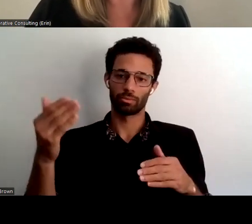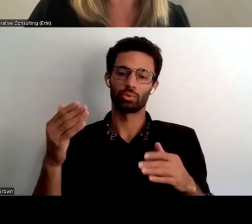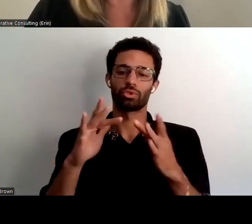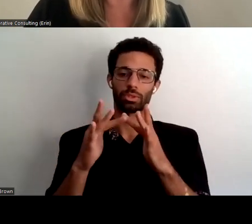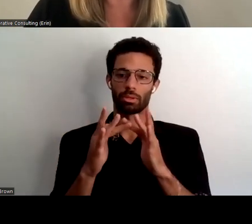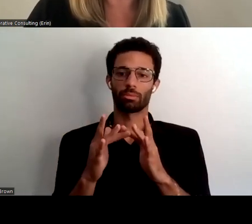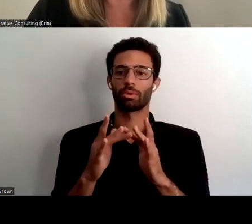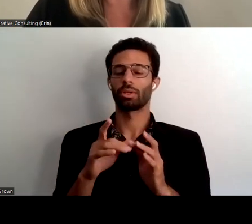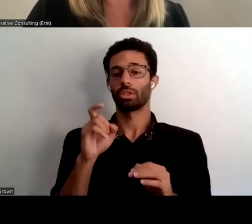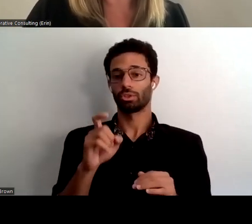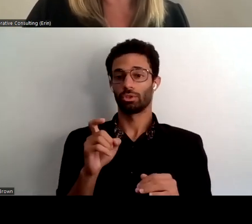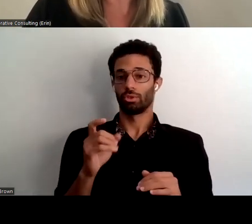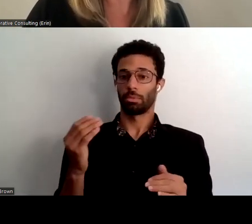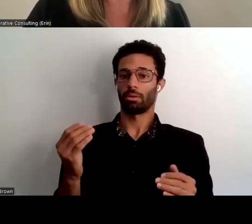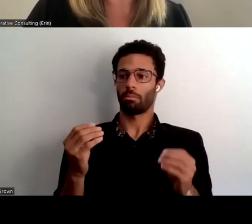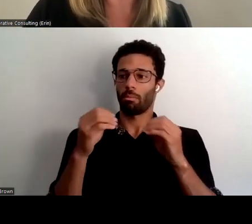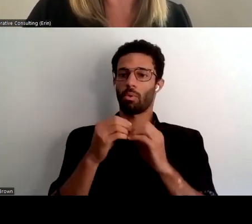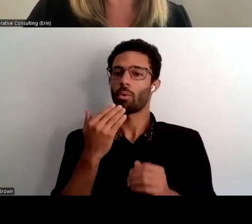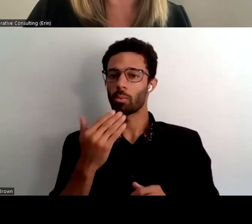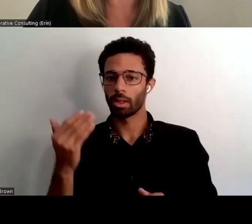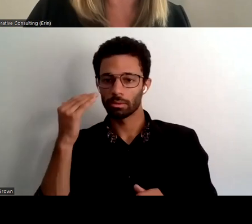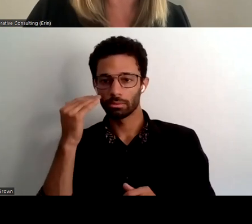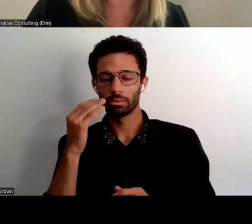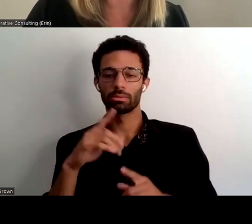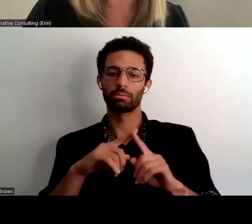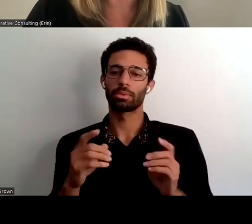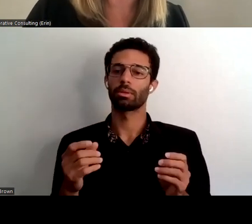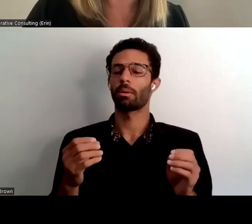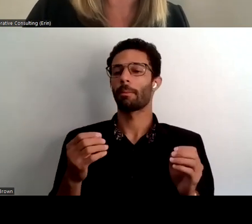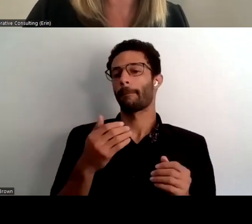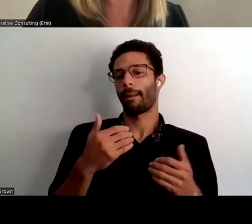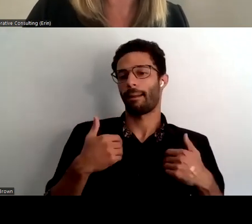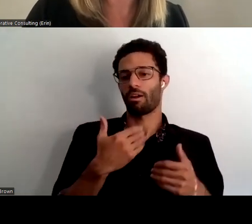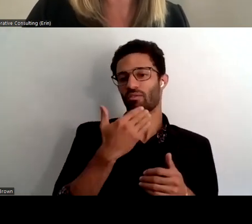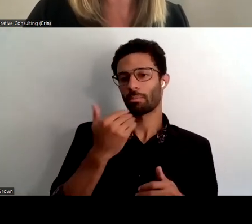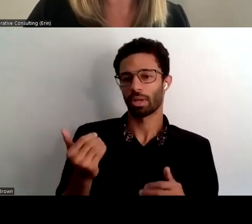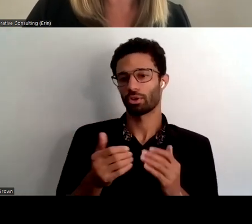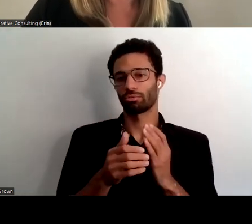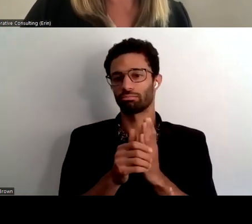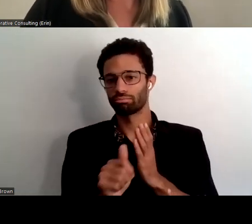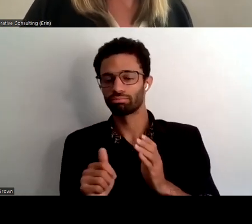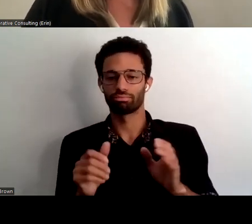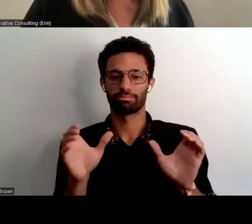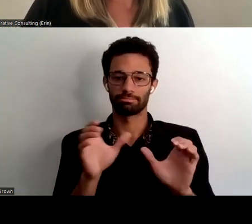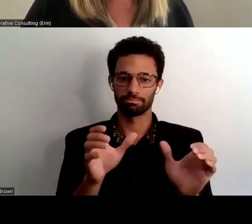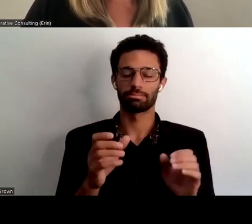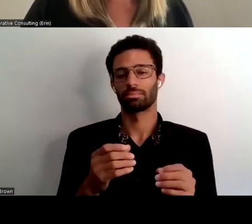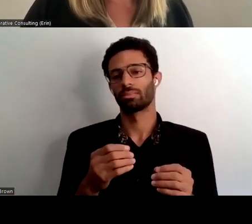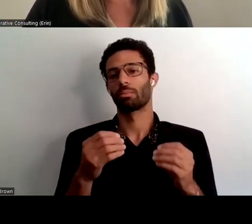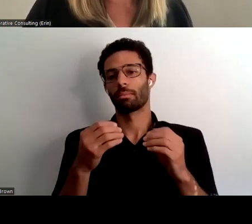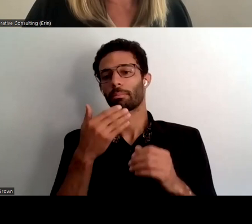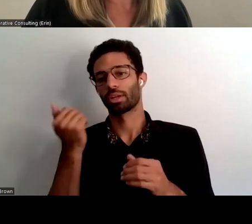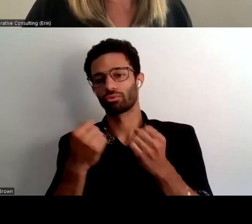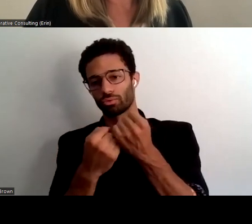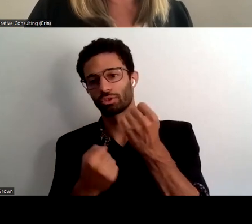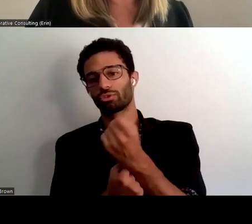should be more known uh but more equipped for that better tools infrastructure and more so that concludes again